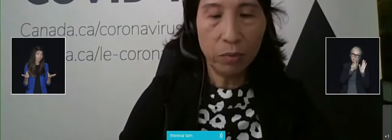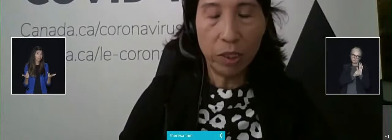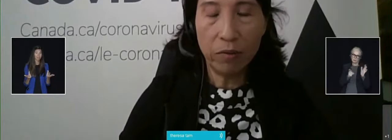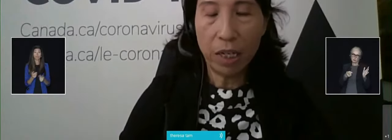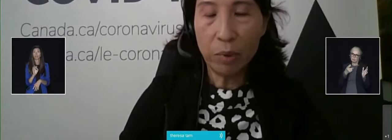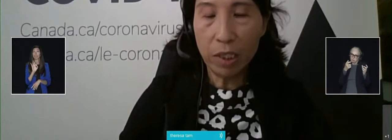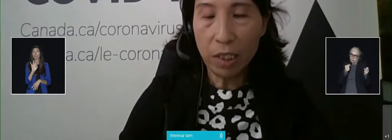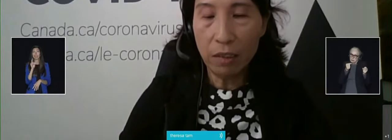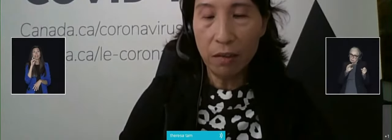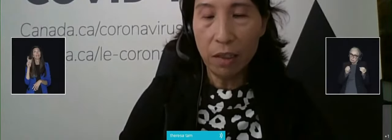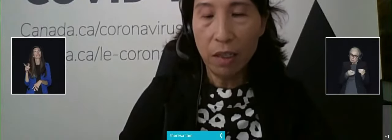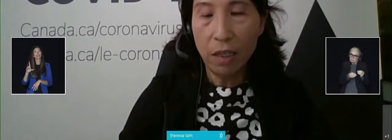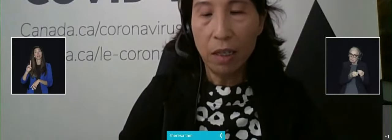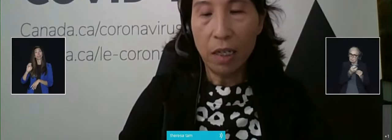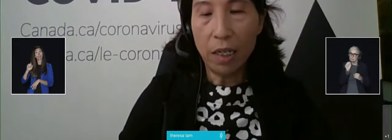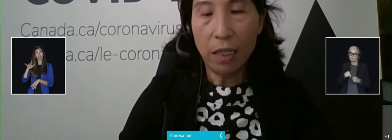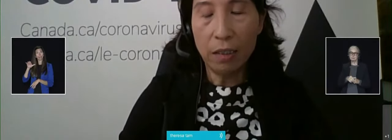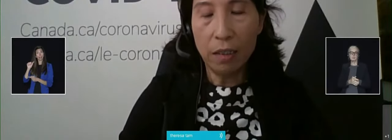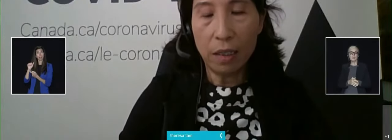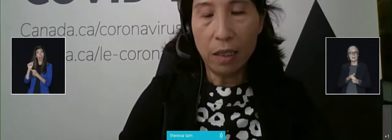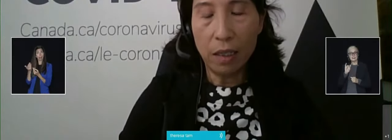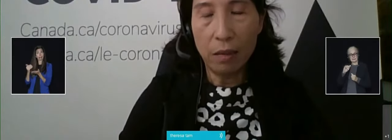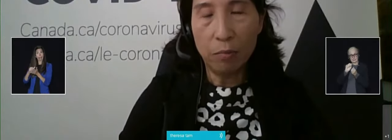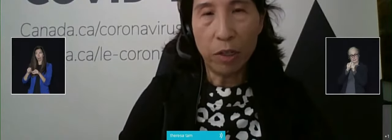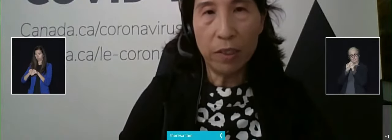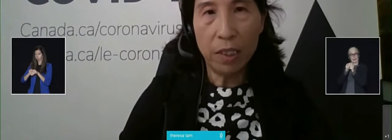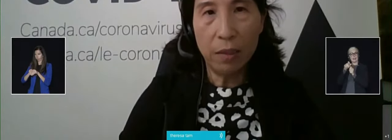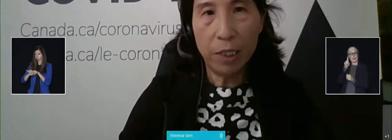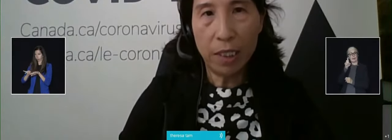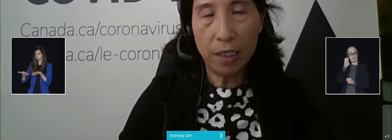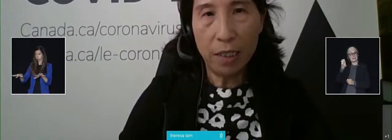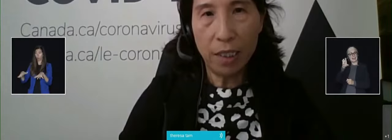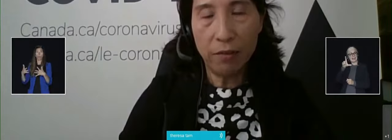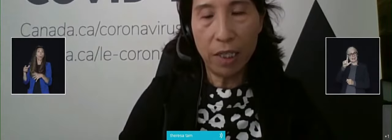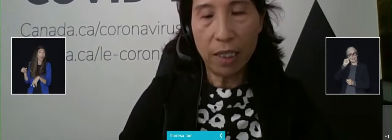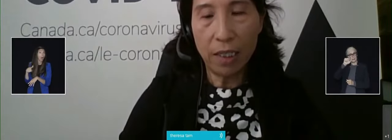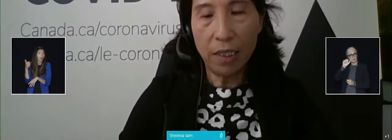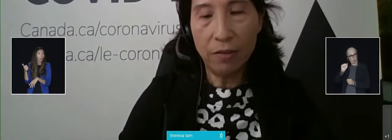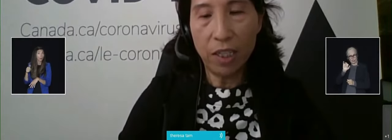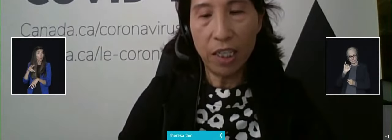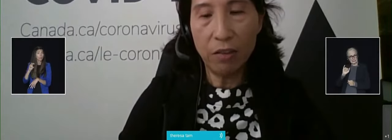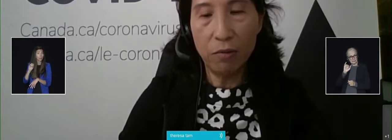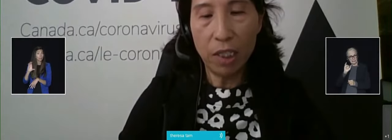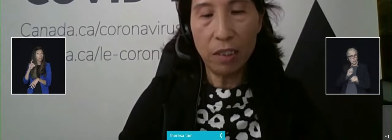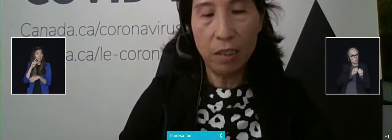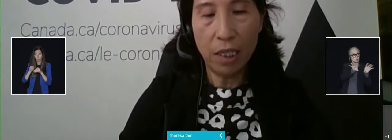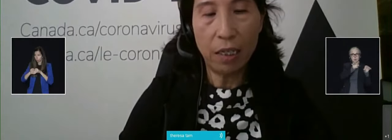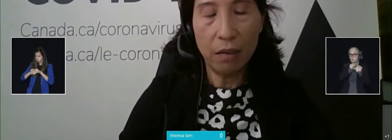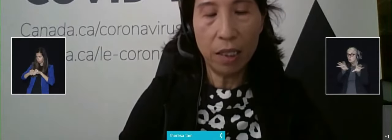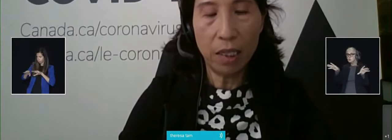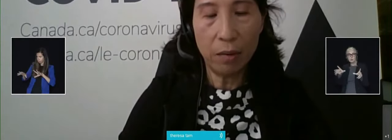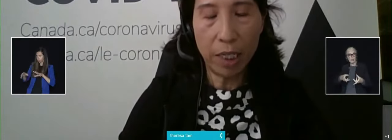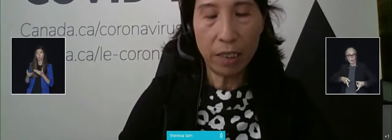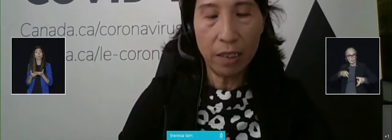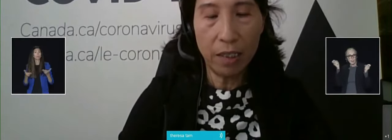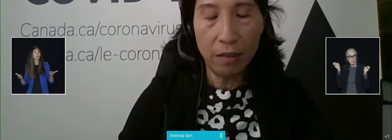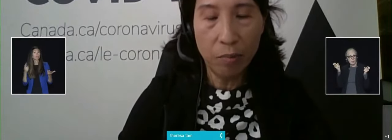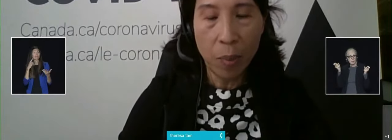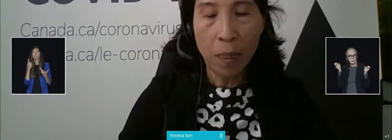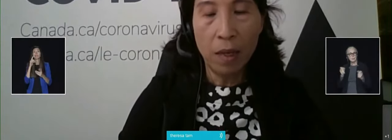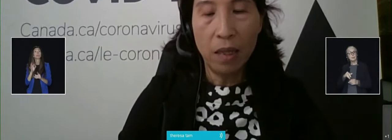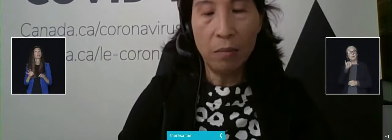continue to spread rapidly, and provinces, particularly if they identify a risk to the healthcare